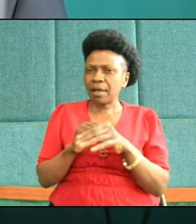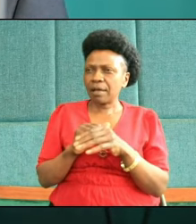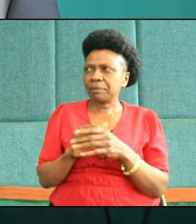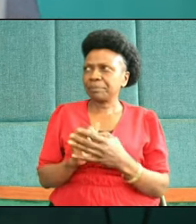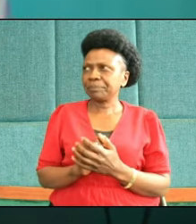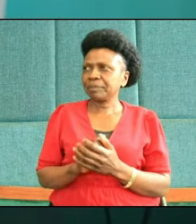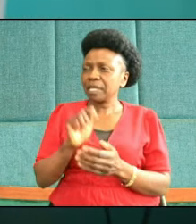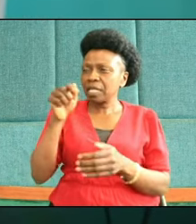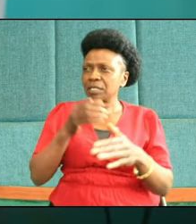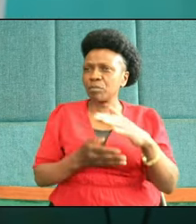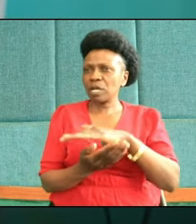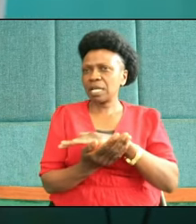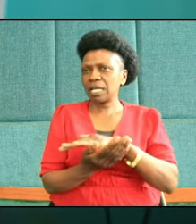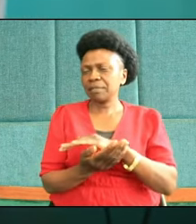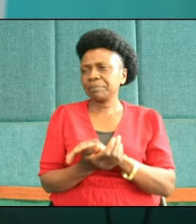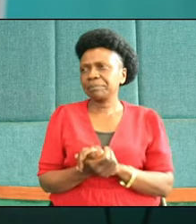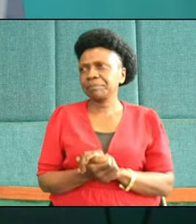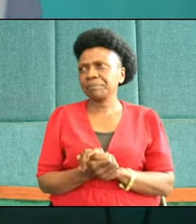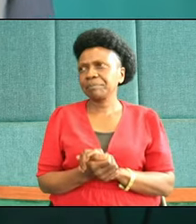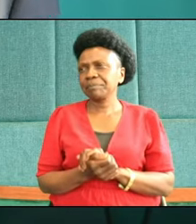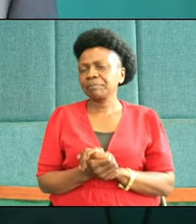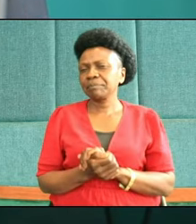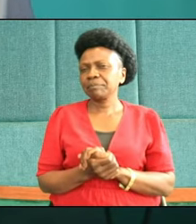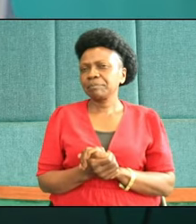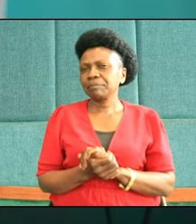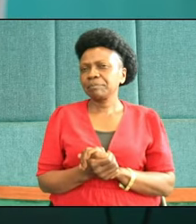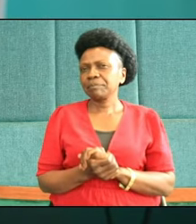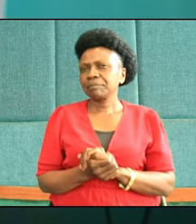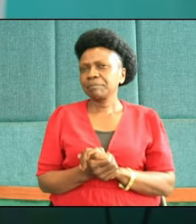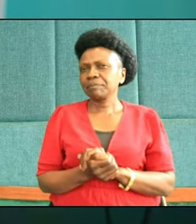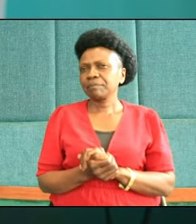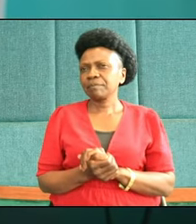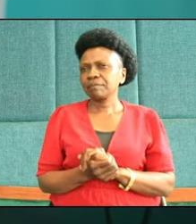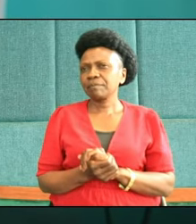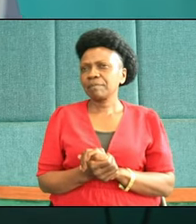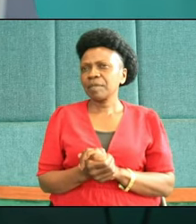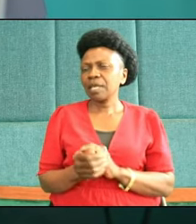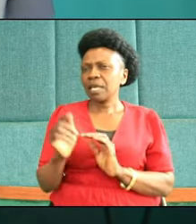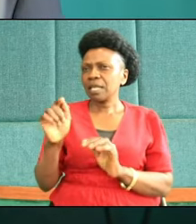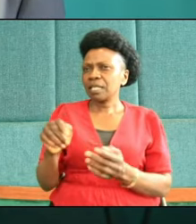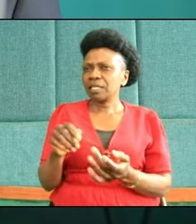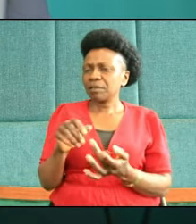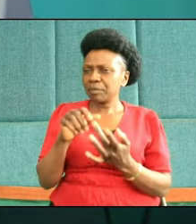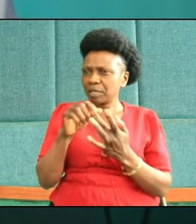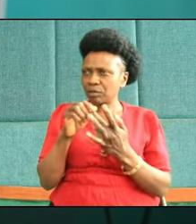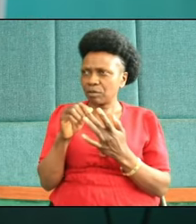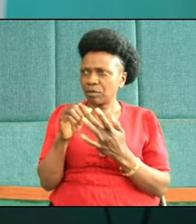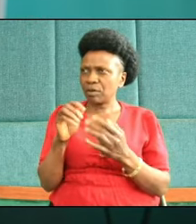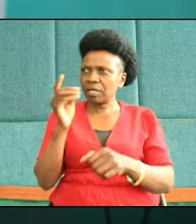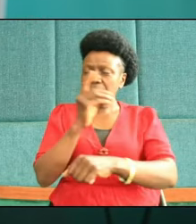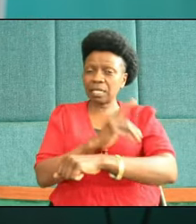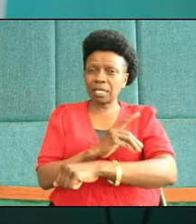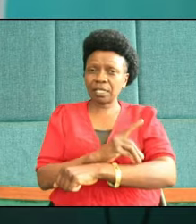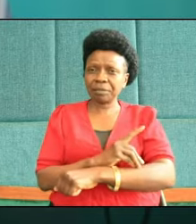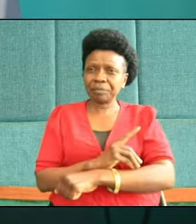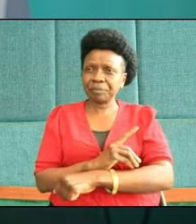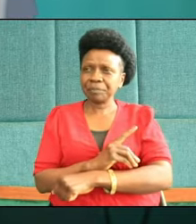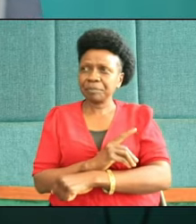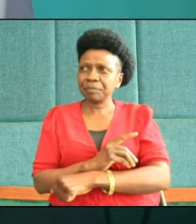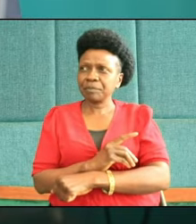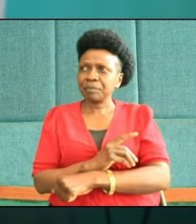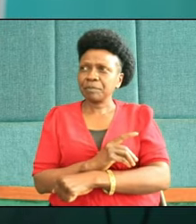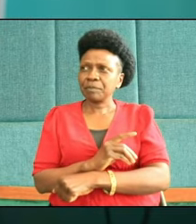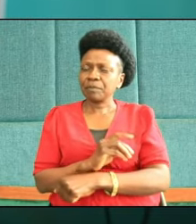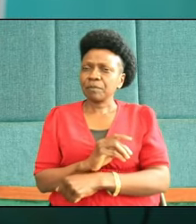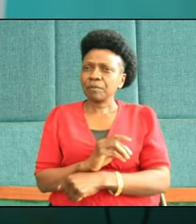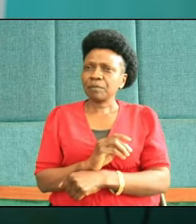This morning, in this race of life, in this race of faith, victory is personally granted.